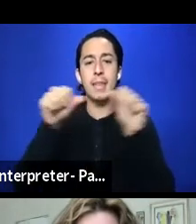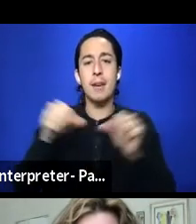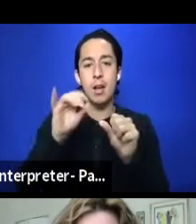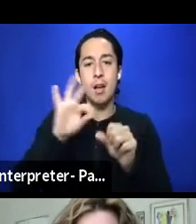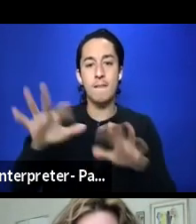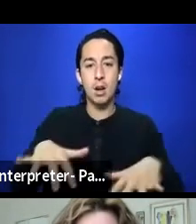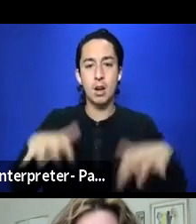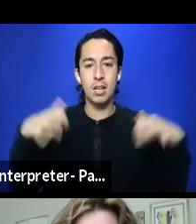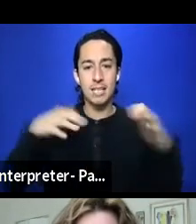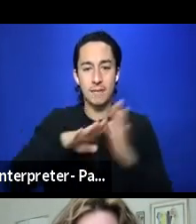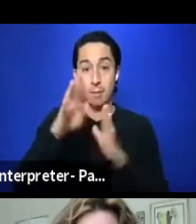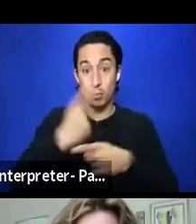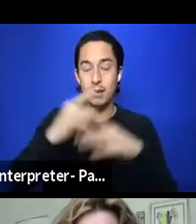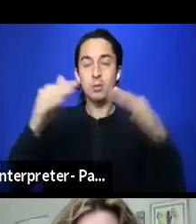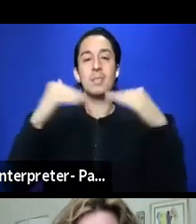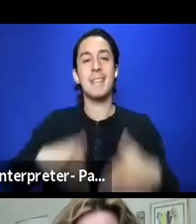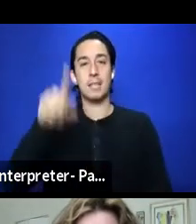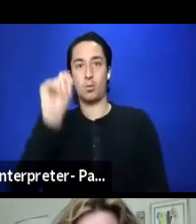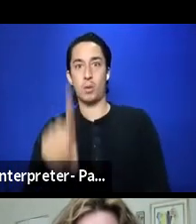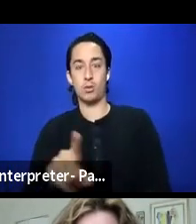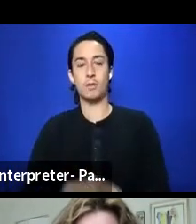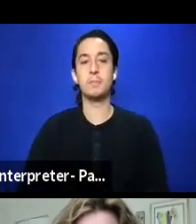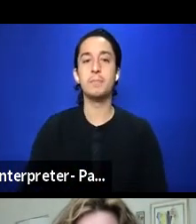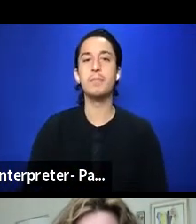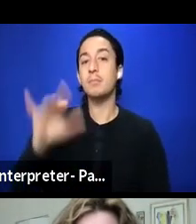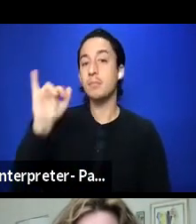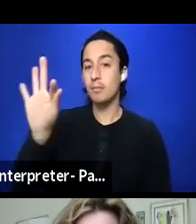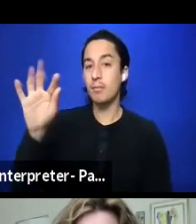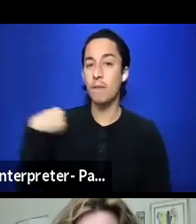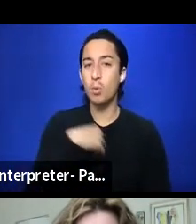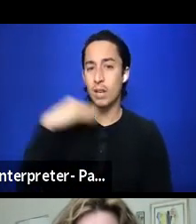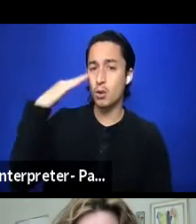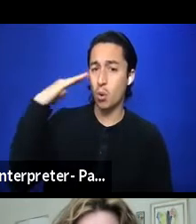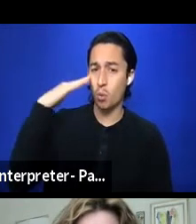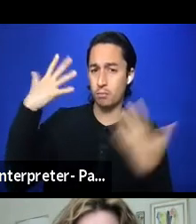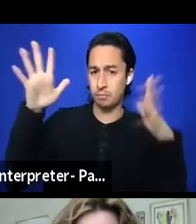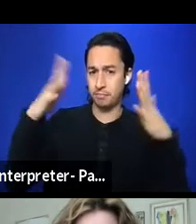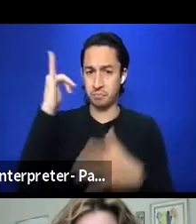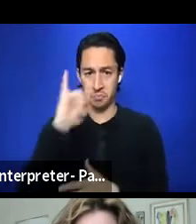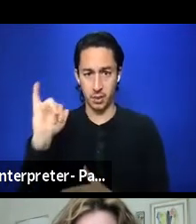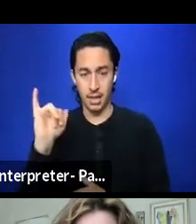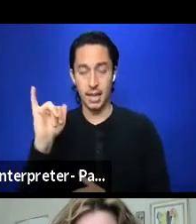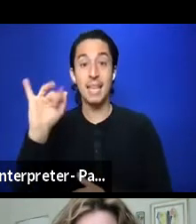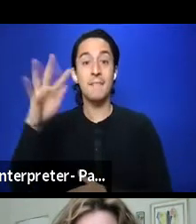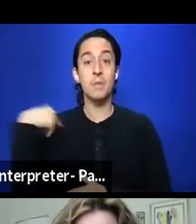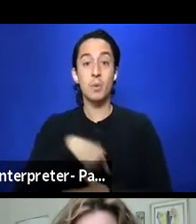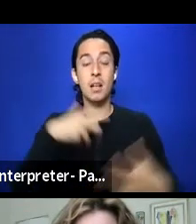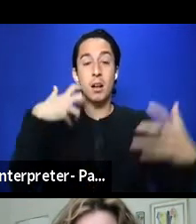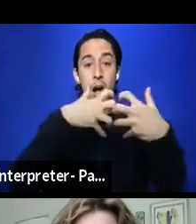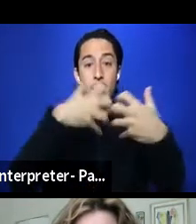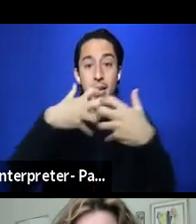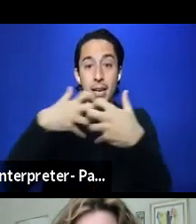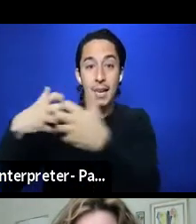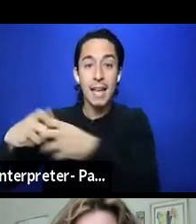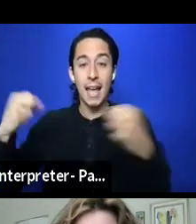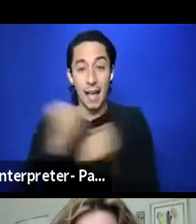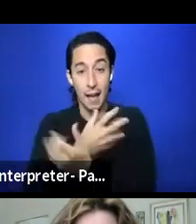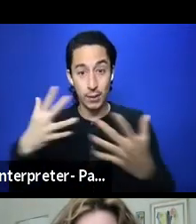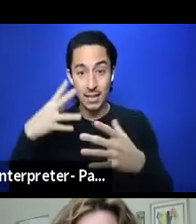right? Now, the next question is, if that's what we know it looks like, if we were to accommodate every single thing in this chat,